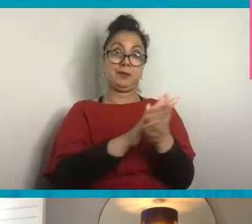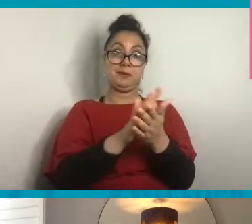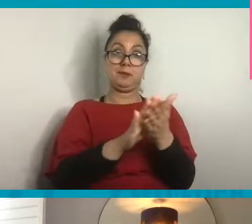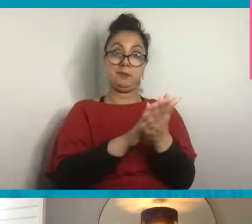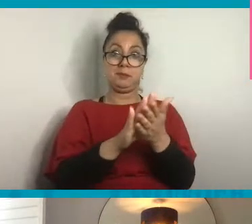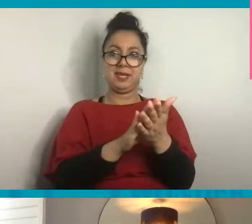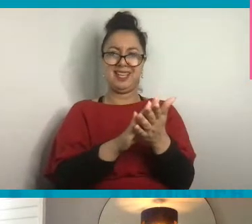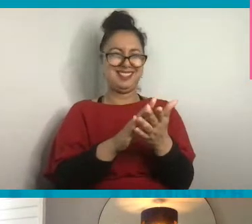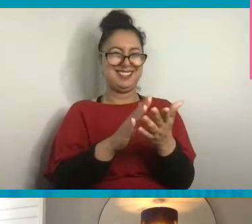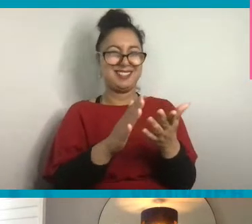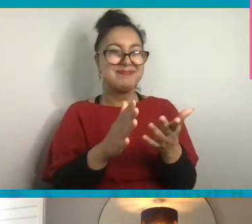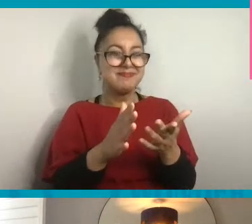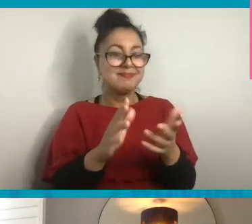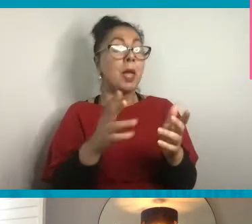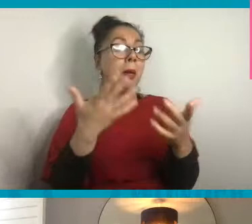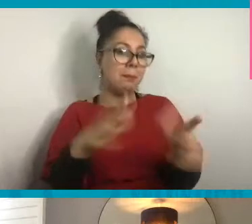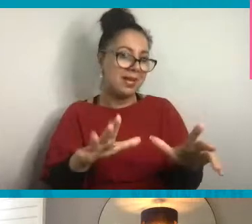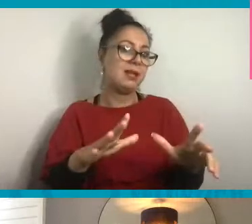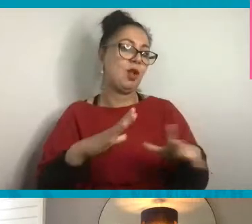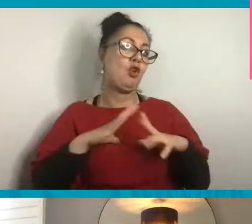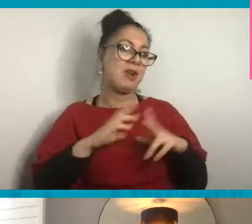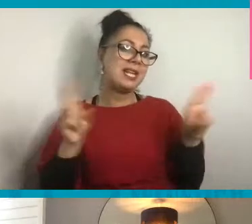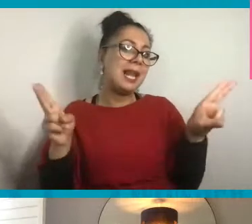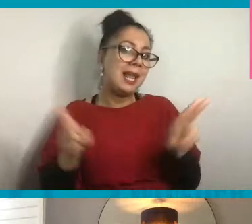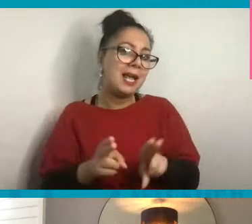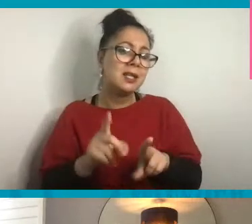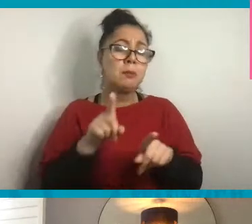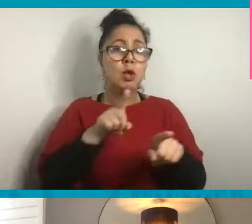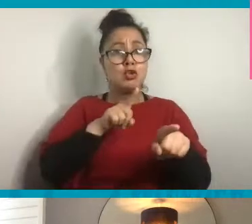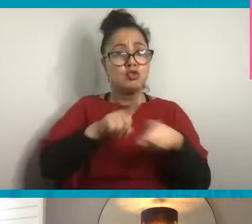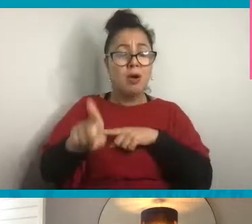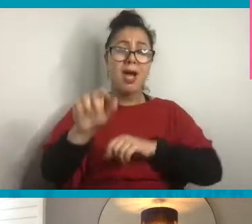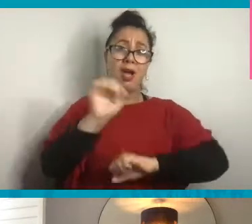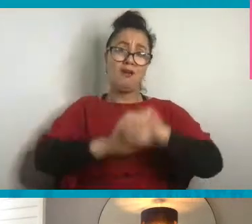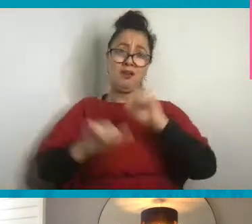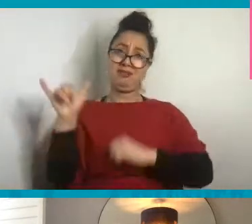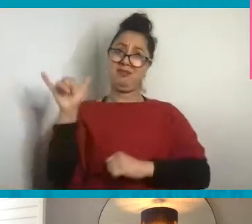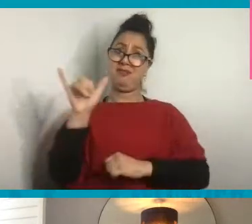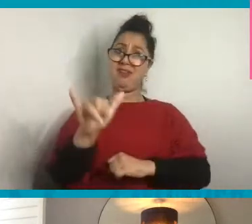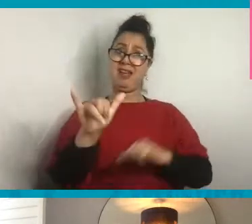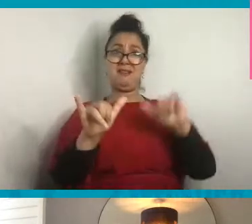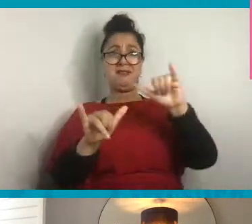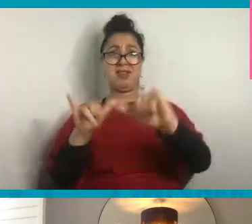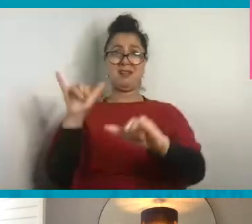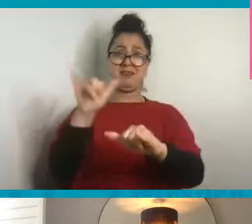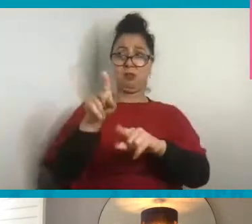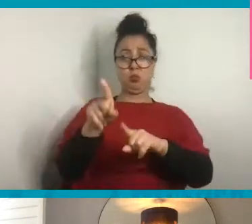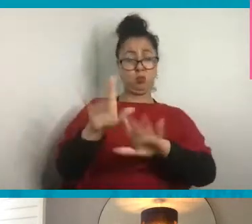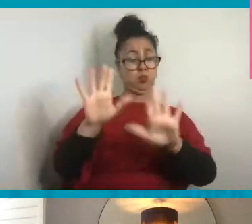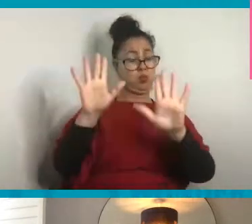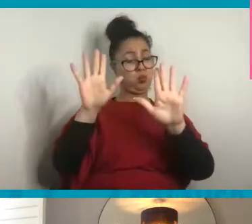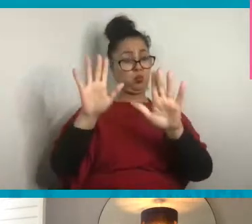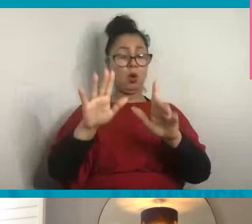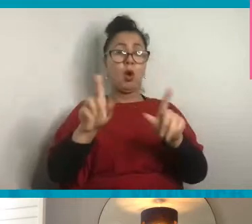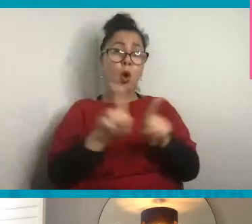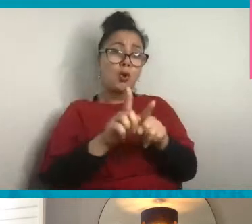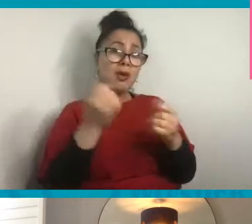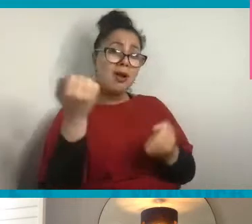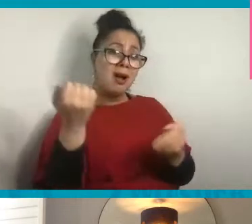anymore. But yeah, try to avoid flying. And also leave the car at home. Try to,